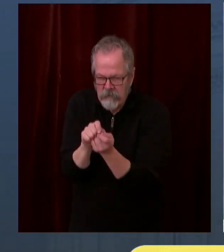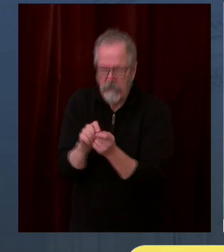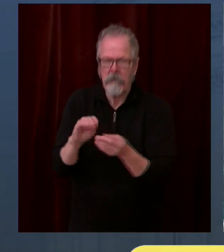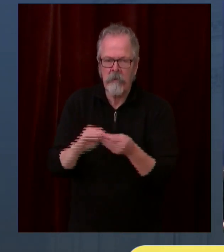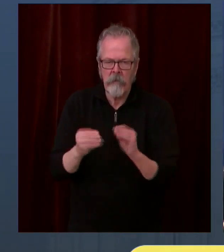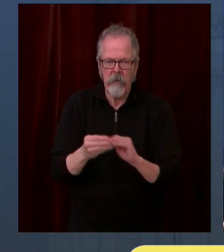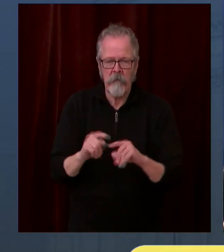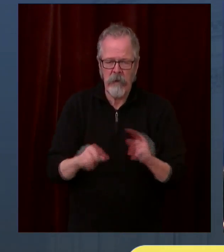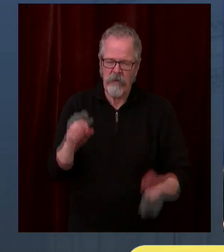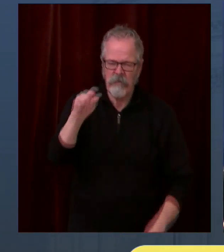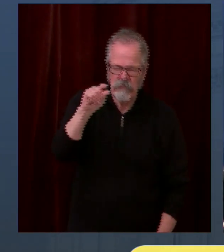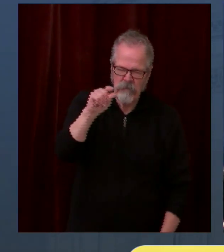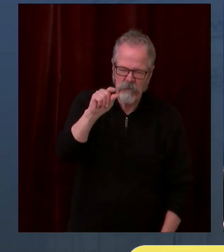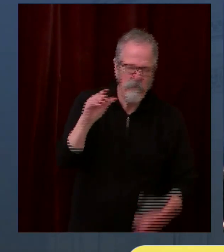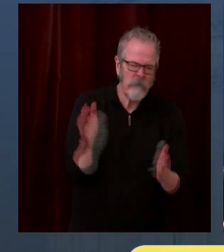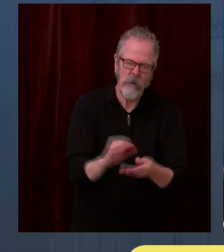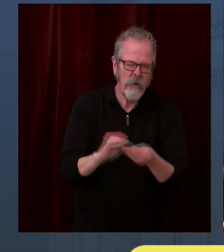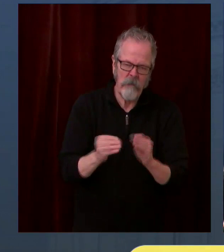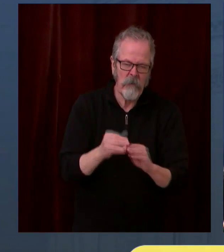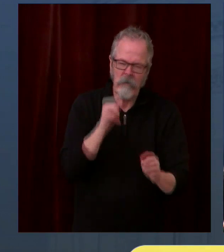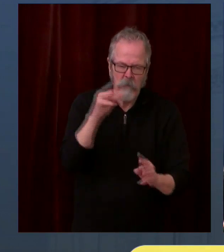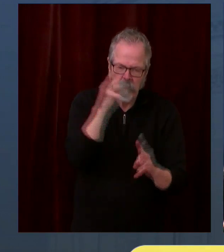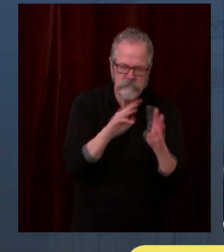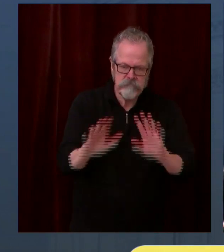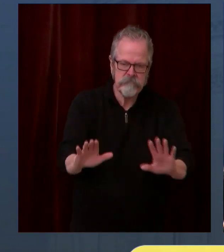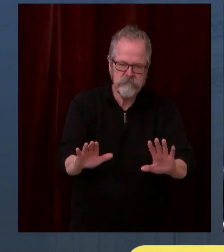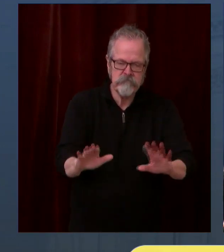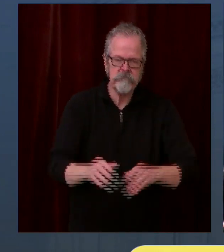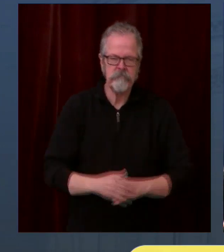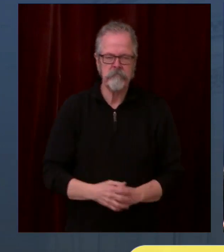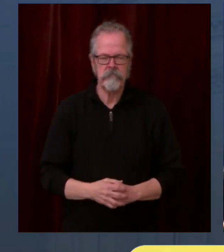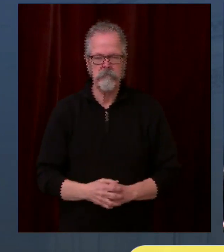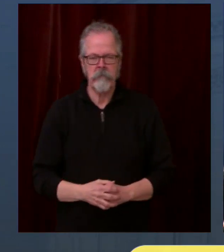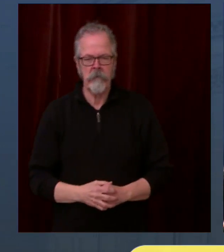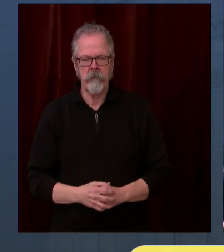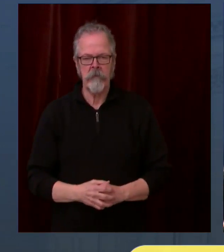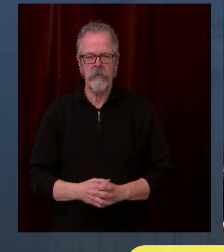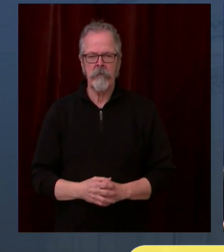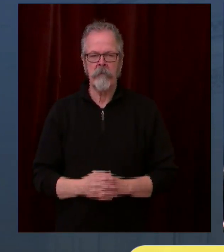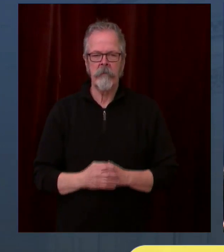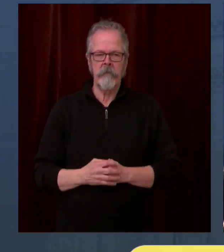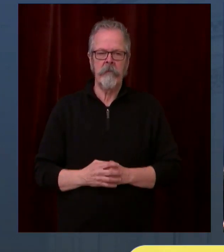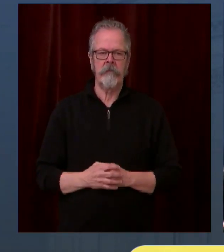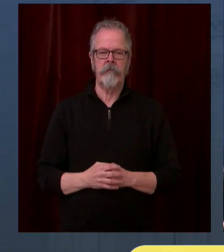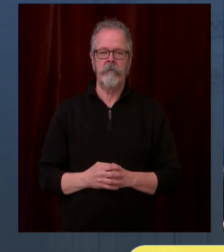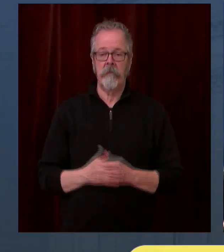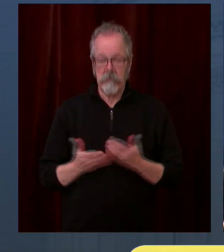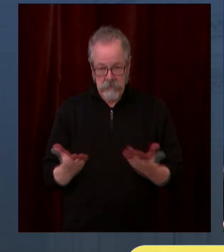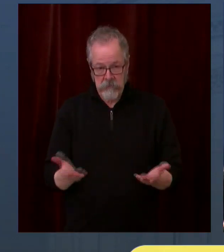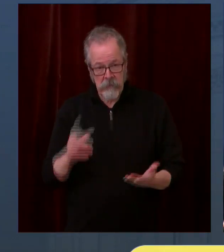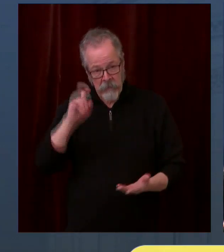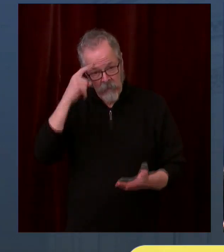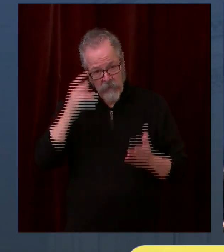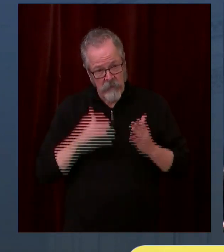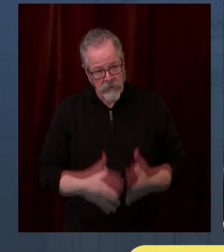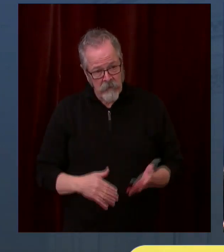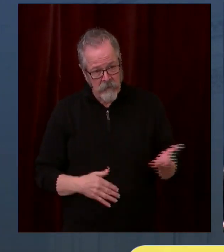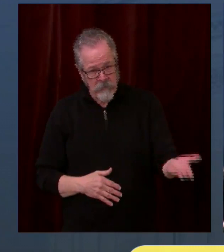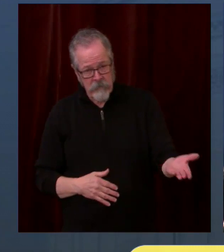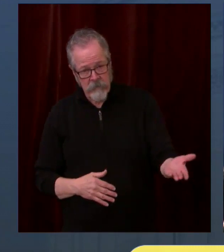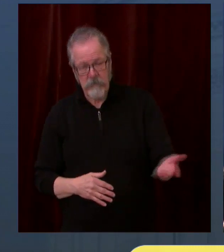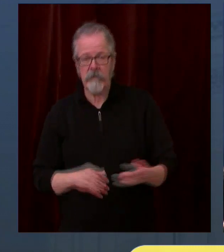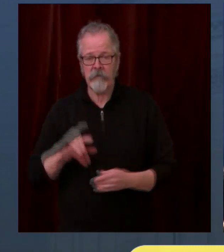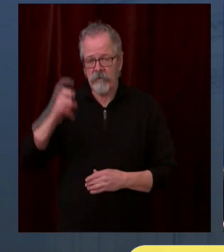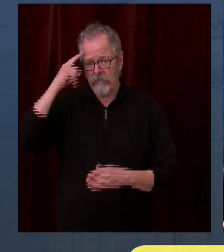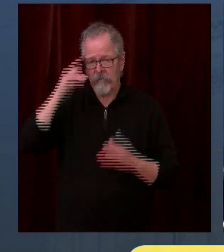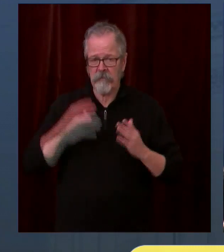Governor? Yeah. So listen, the things that we believe need to be done are being done. And